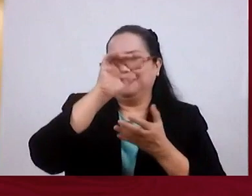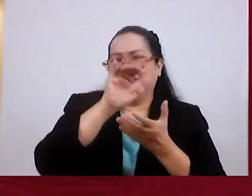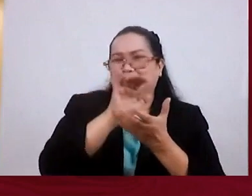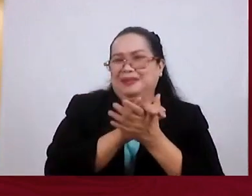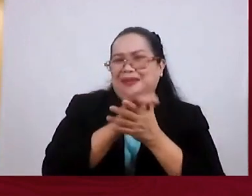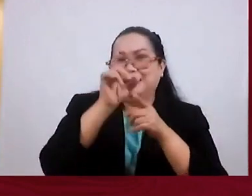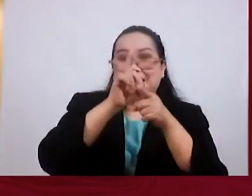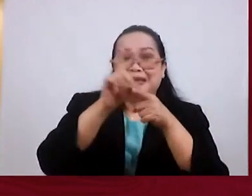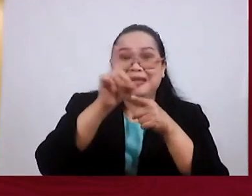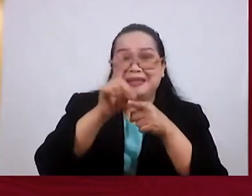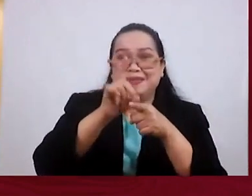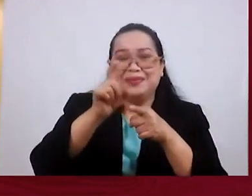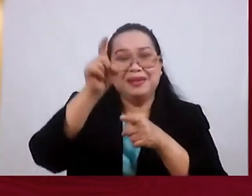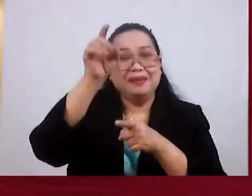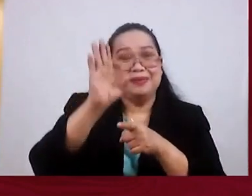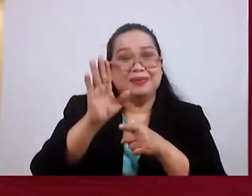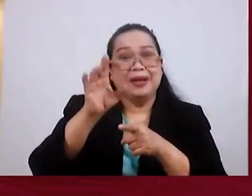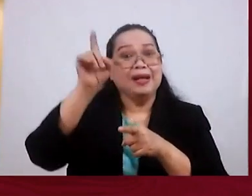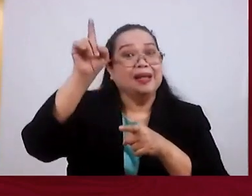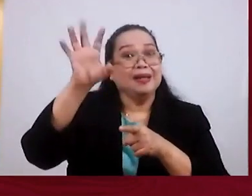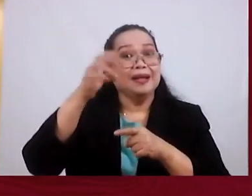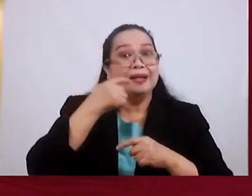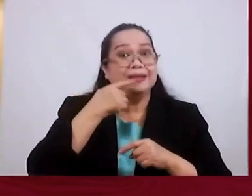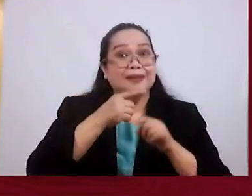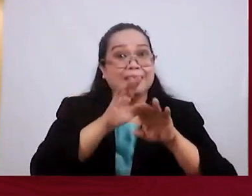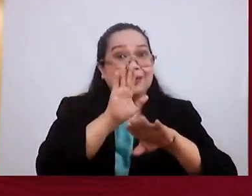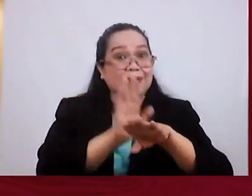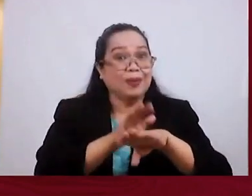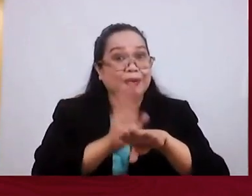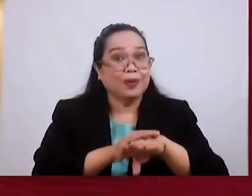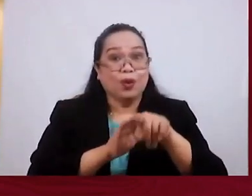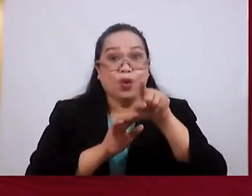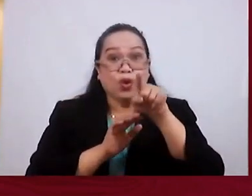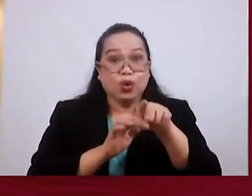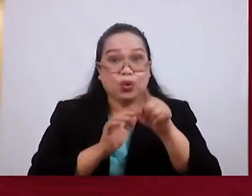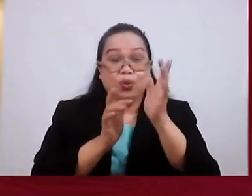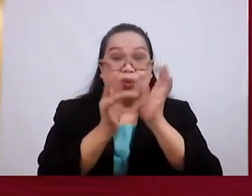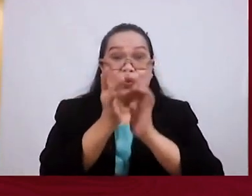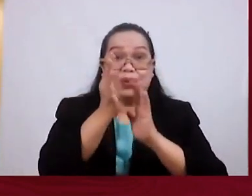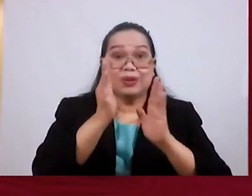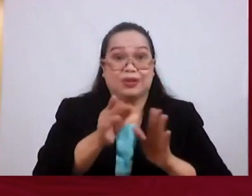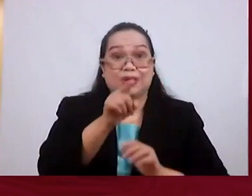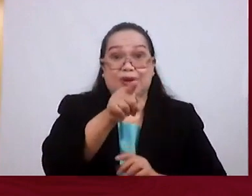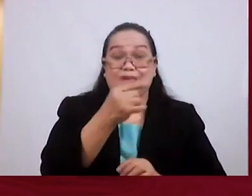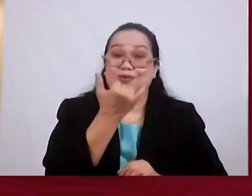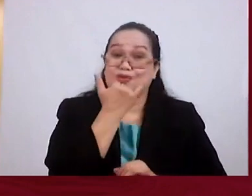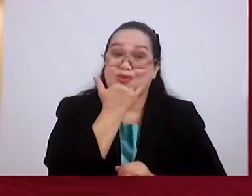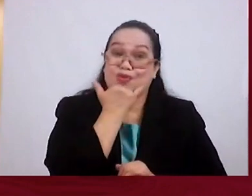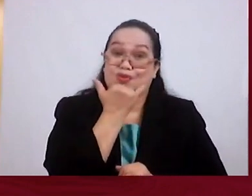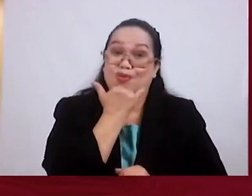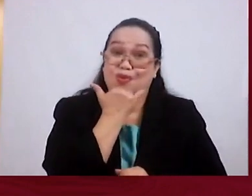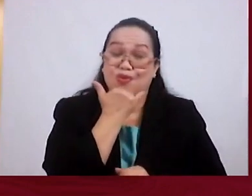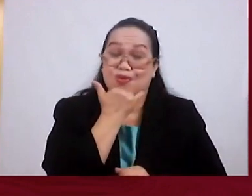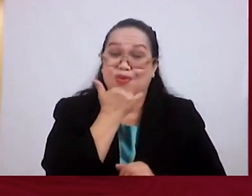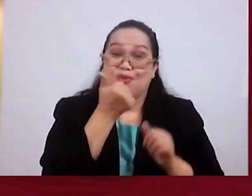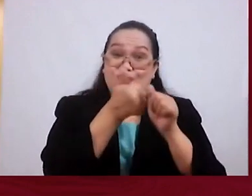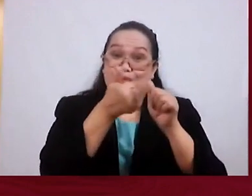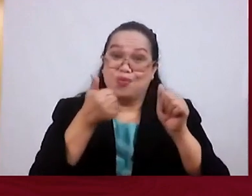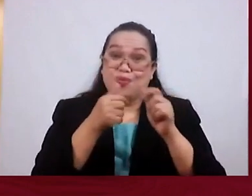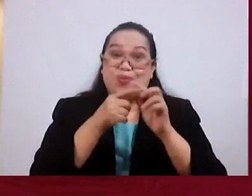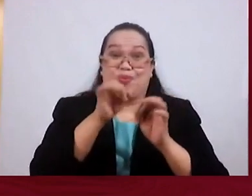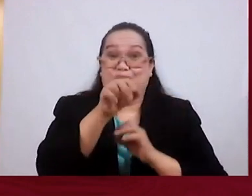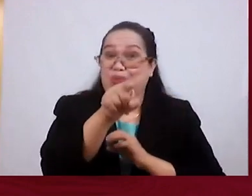discipline of God This is God saying To an erring Christian Erring Christian Backslidden